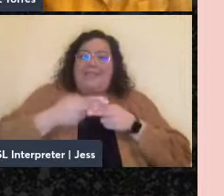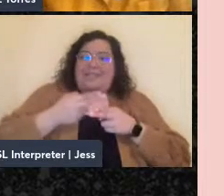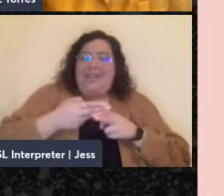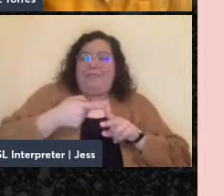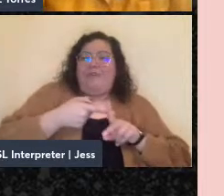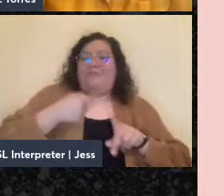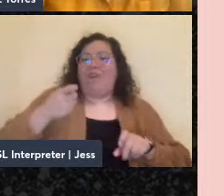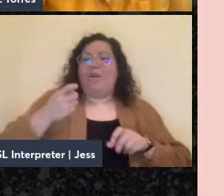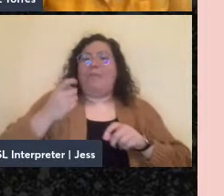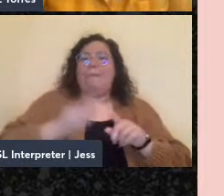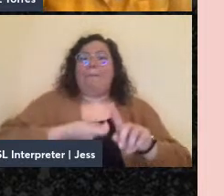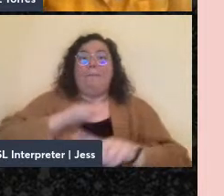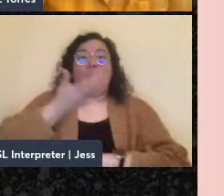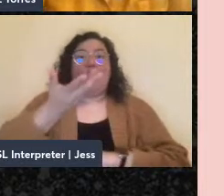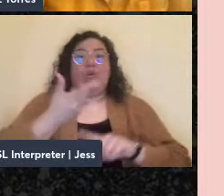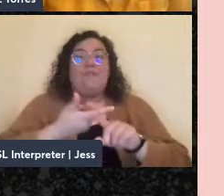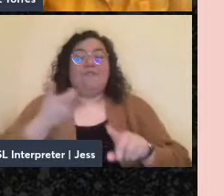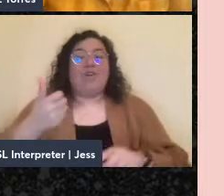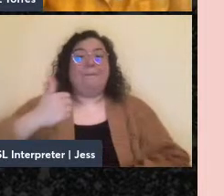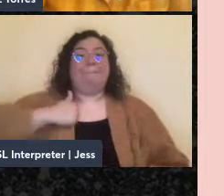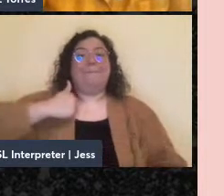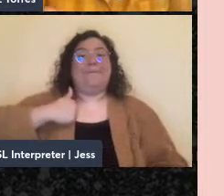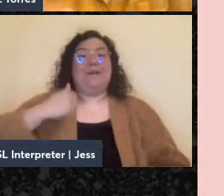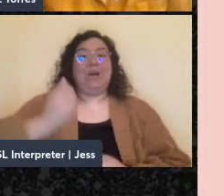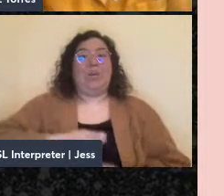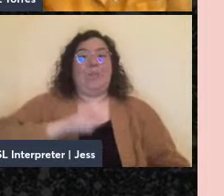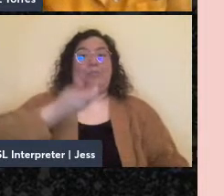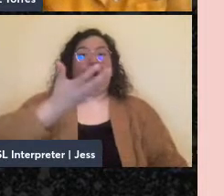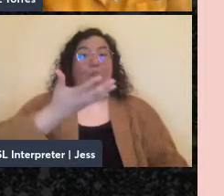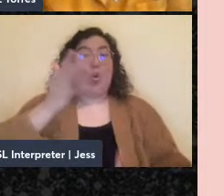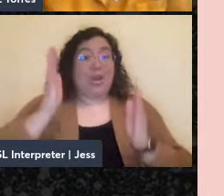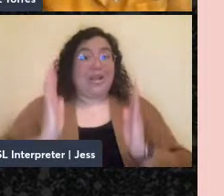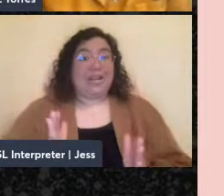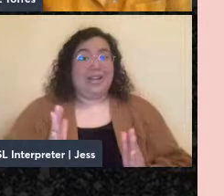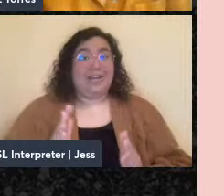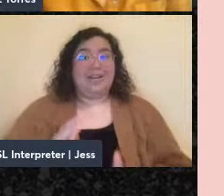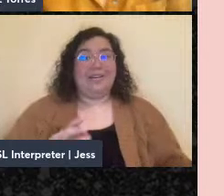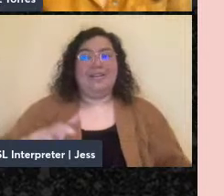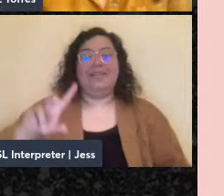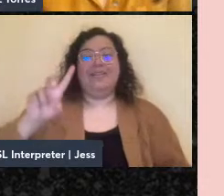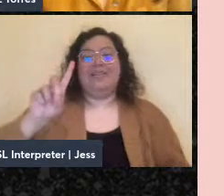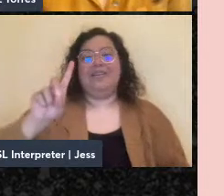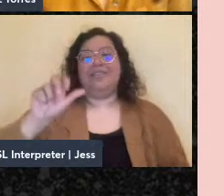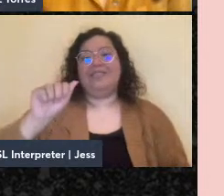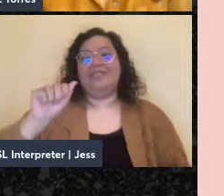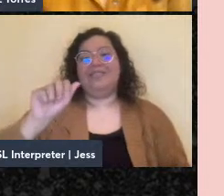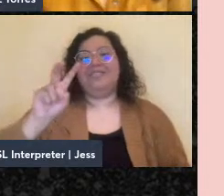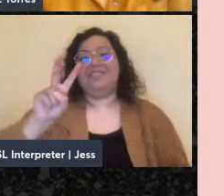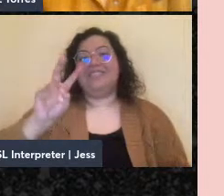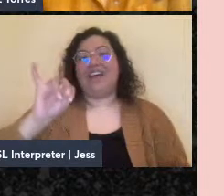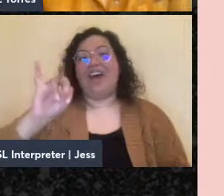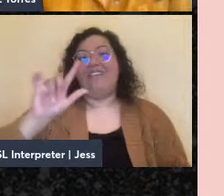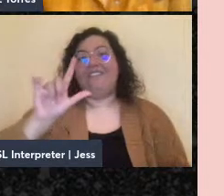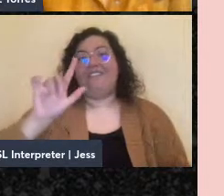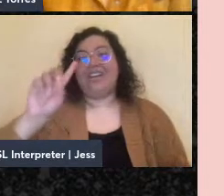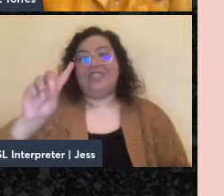by the militant Yiddish poet David Edelstadt. Next slide, please.